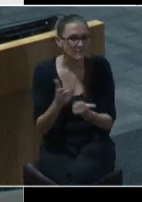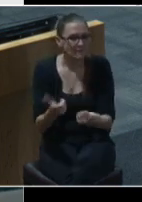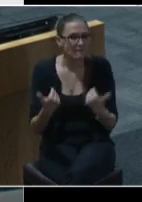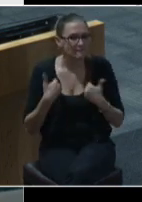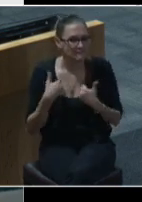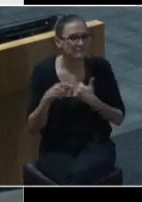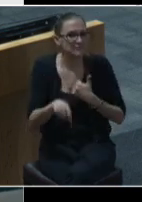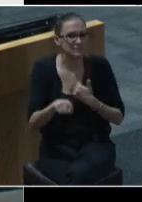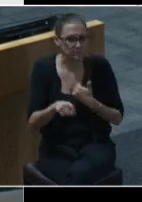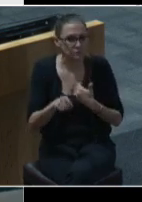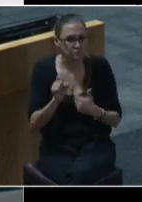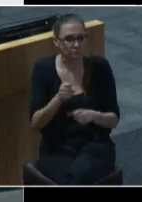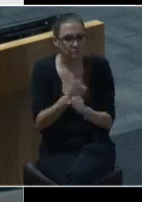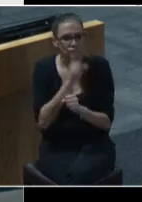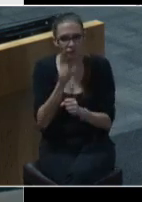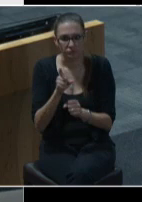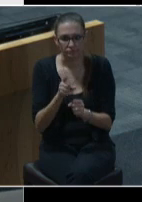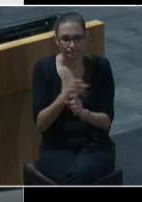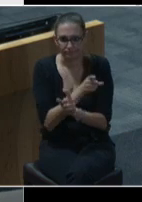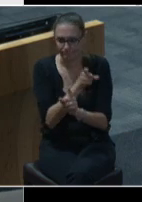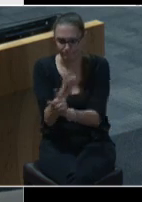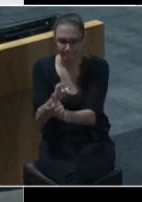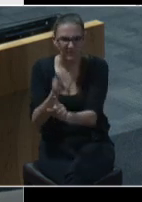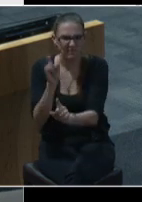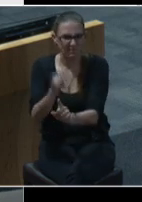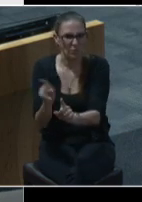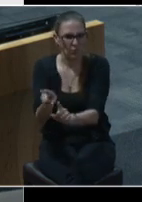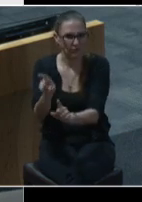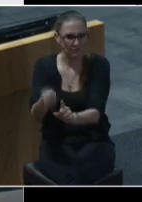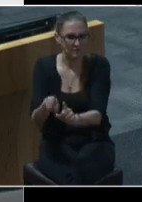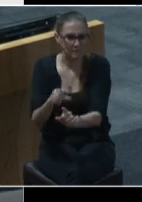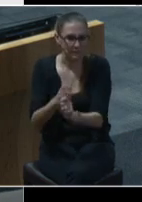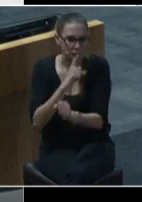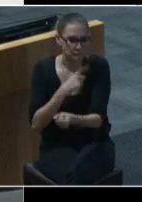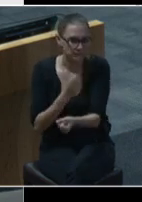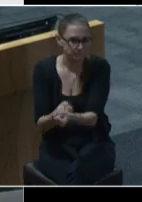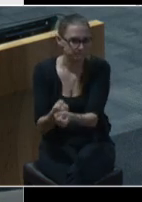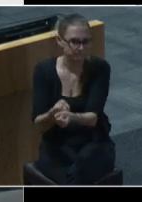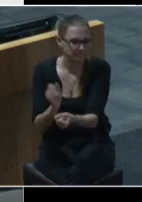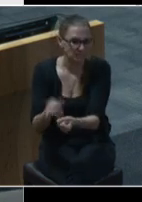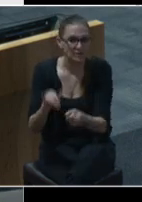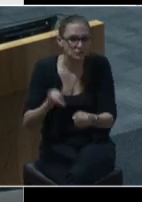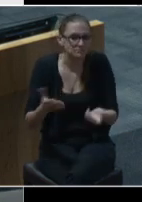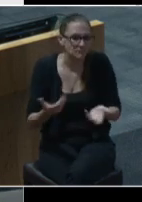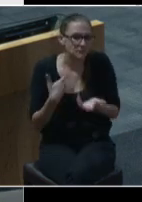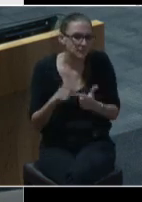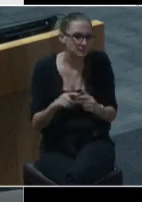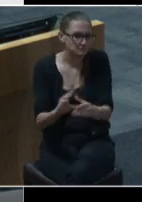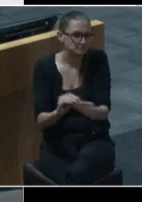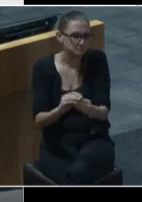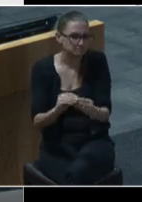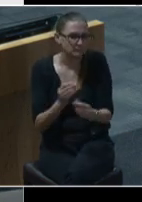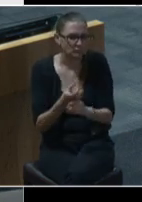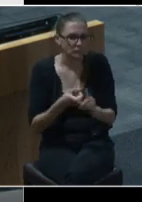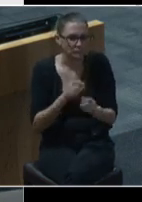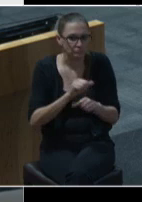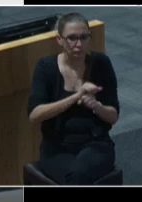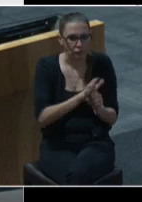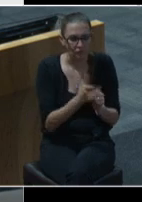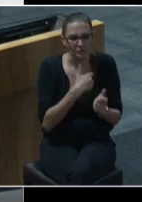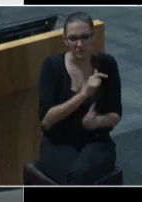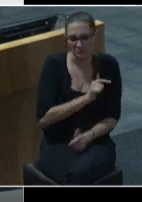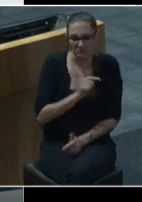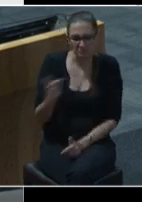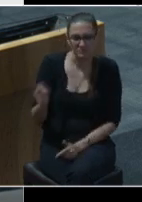where they needed to go and what they needed to get there so that's what i have for the covet side and i'll turn it over to my partner ken